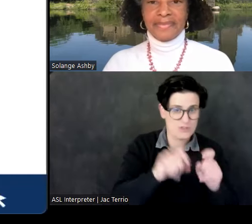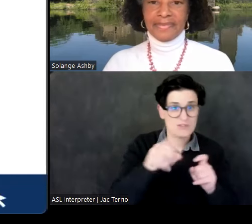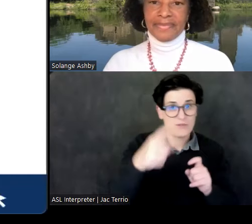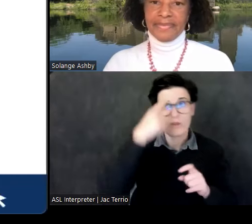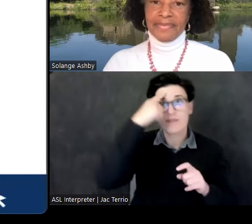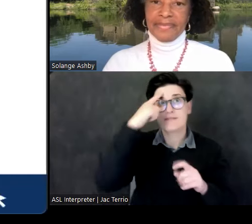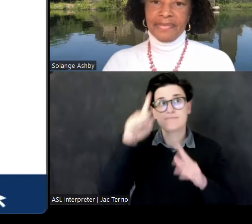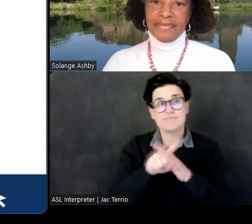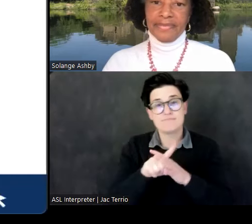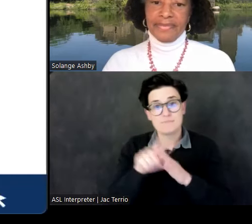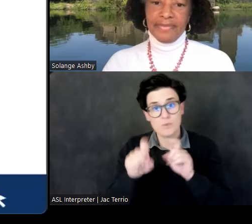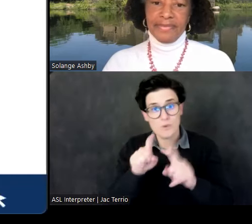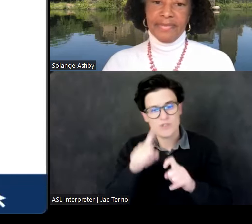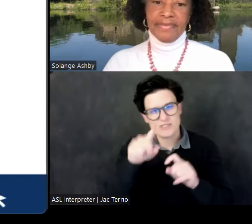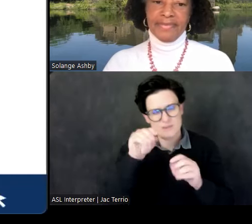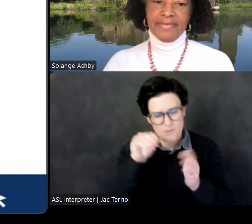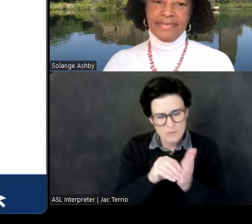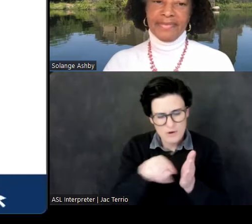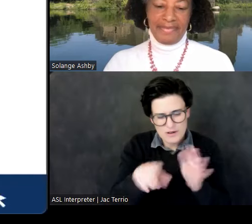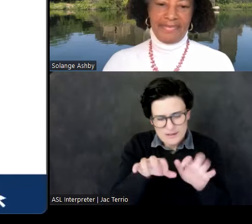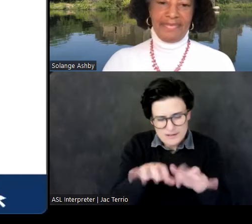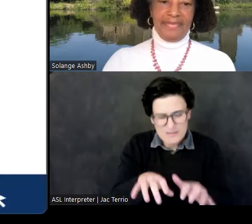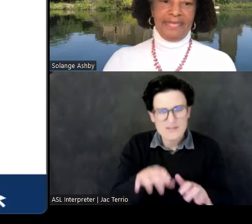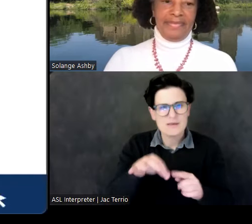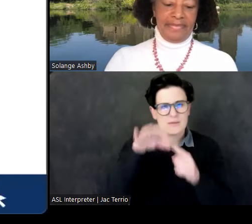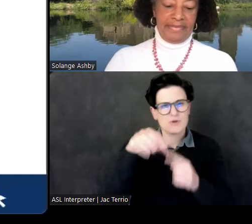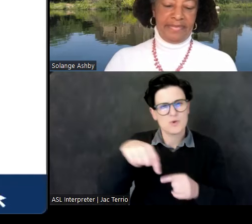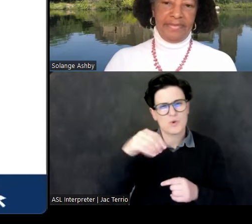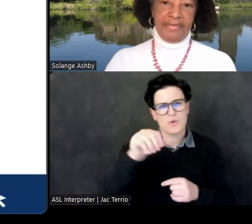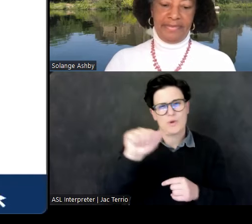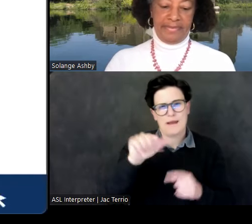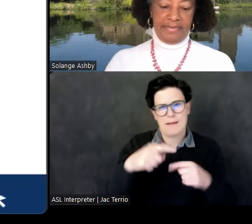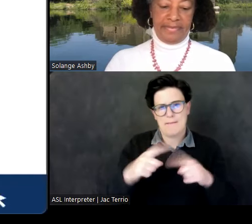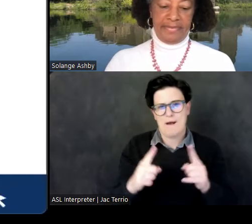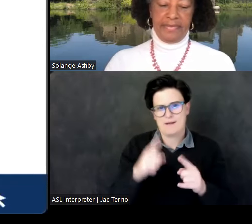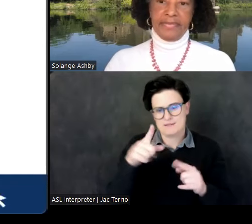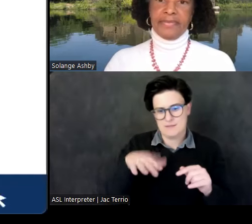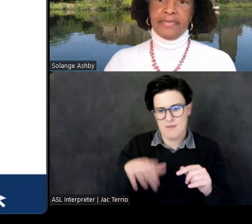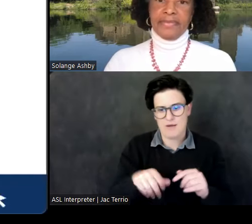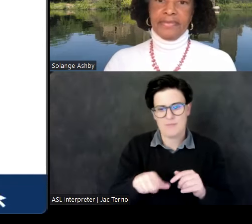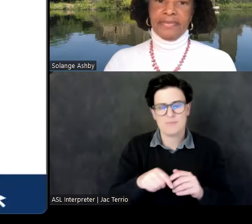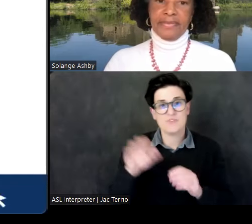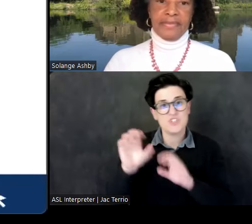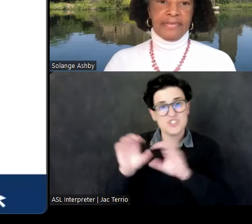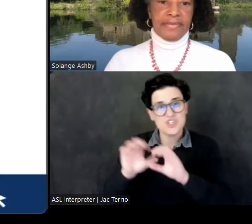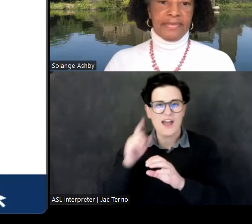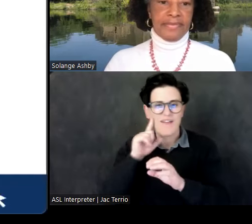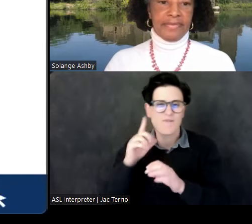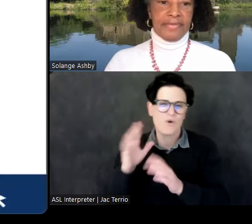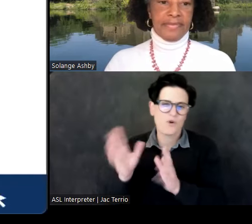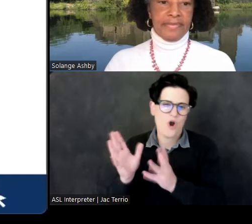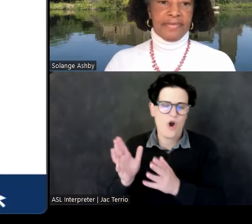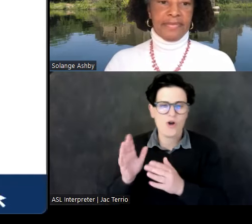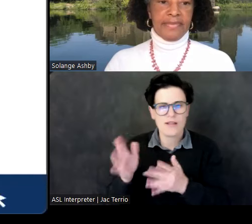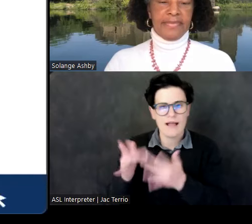question, put it in the special Q&A box that you'll see. The chat we'll just use for the readings and what other things,